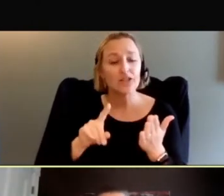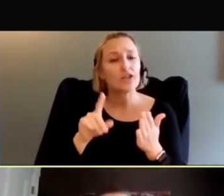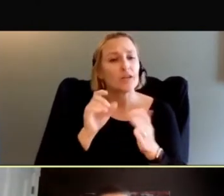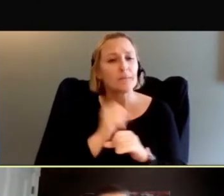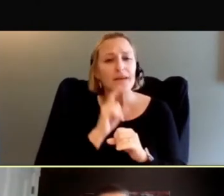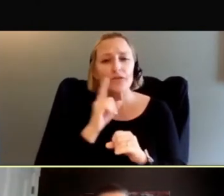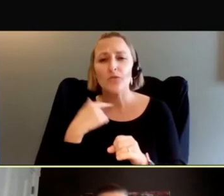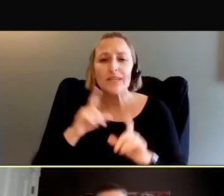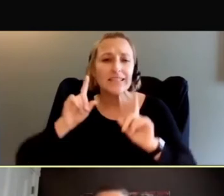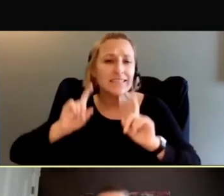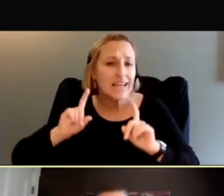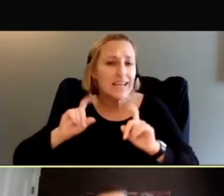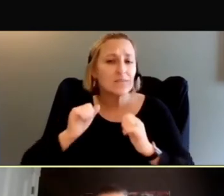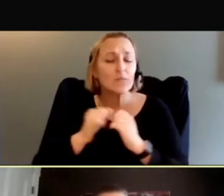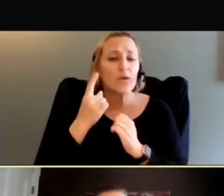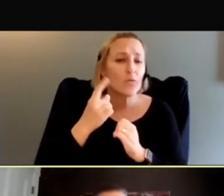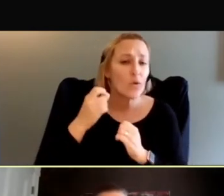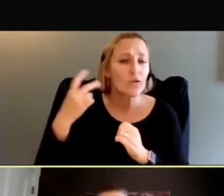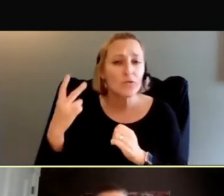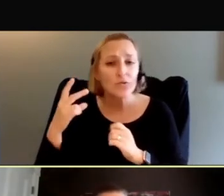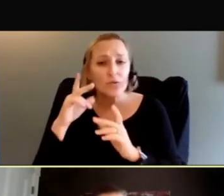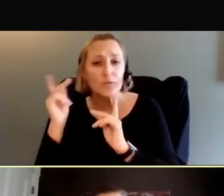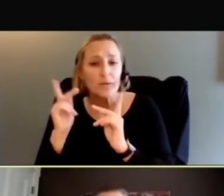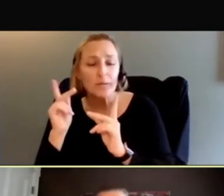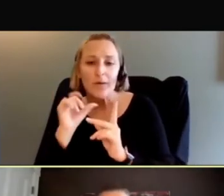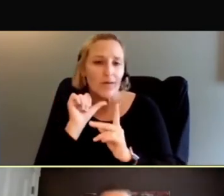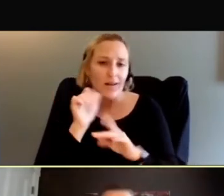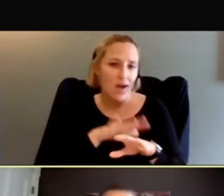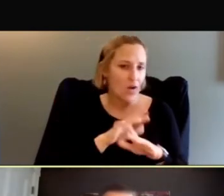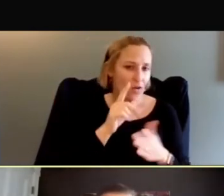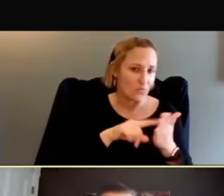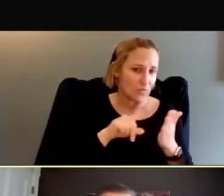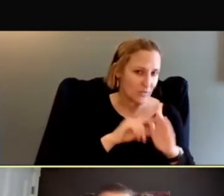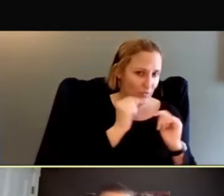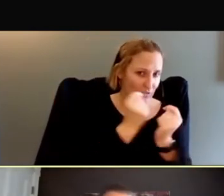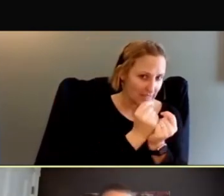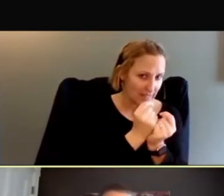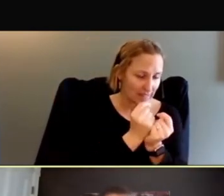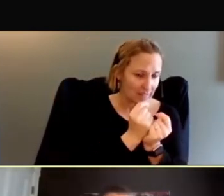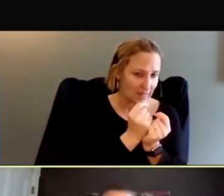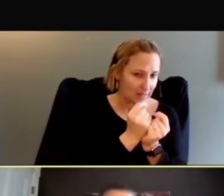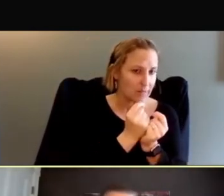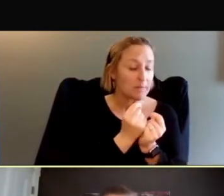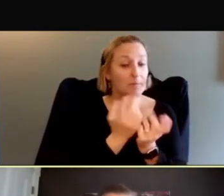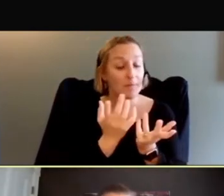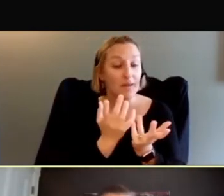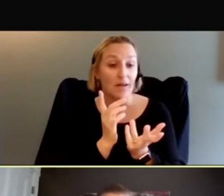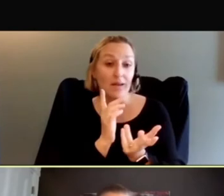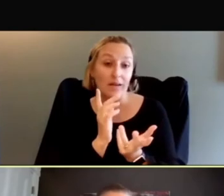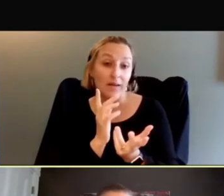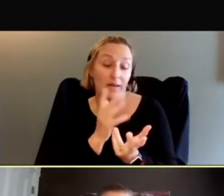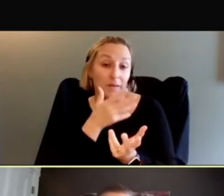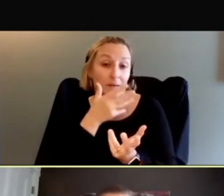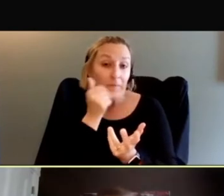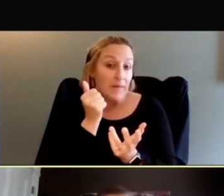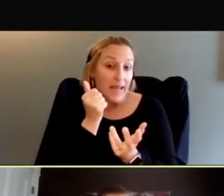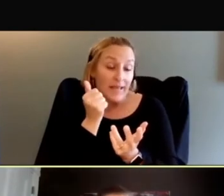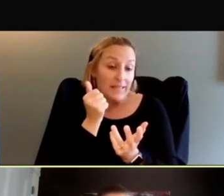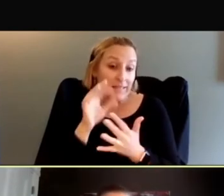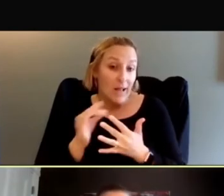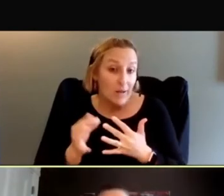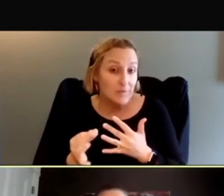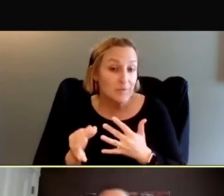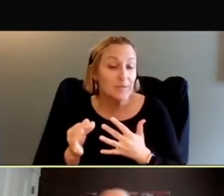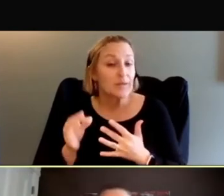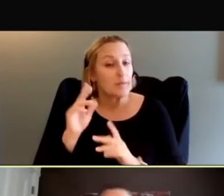one or two people outside of the research team. And ideally with people who are like your participant